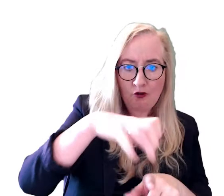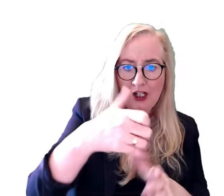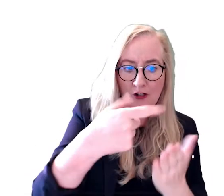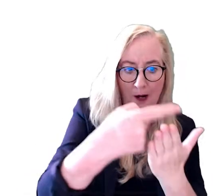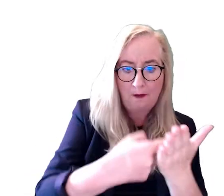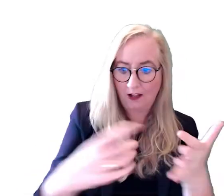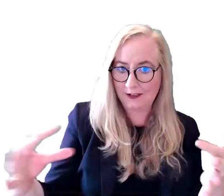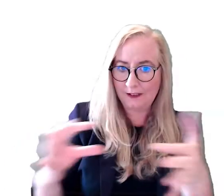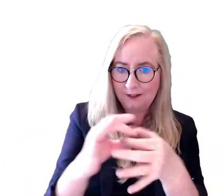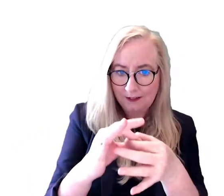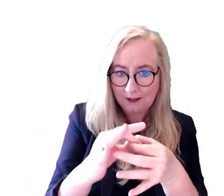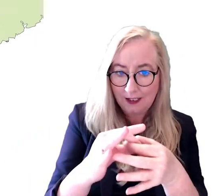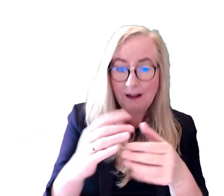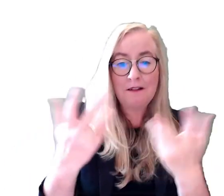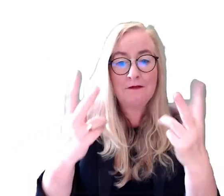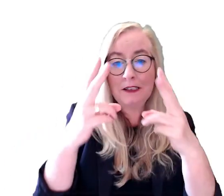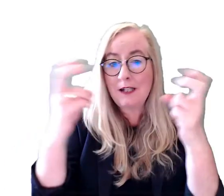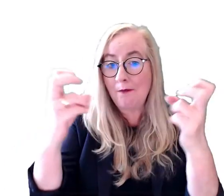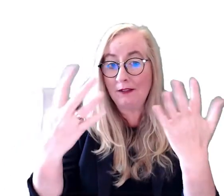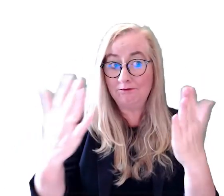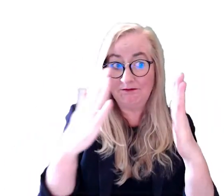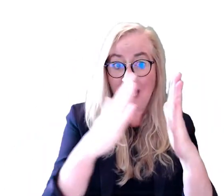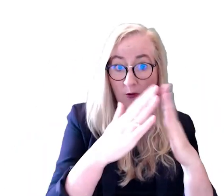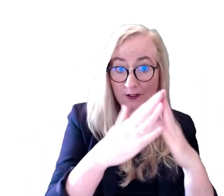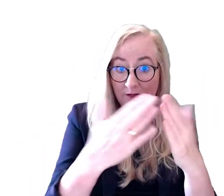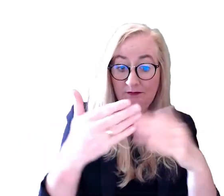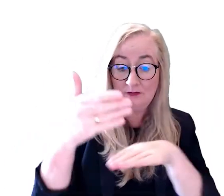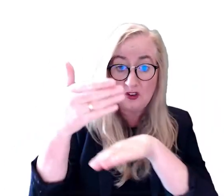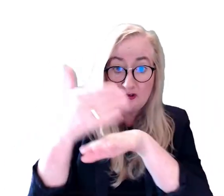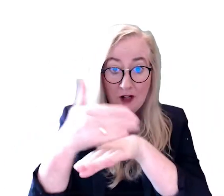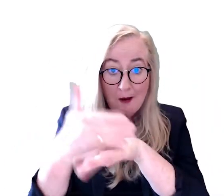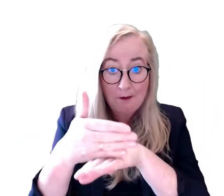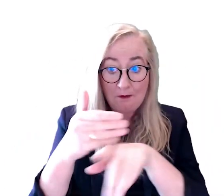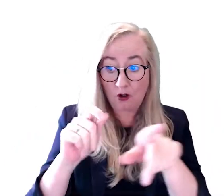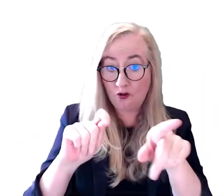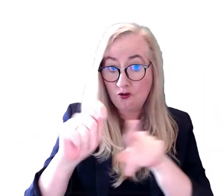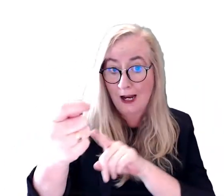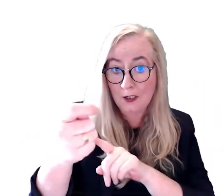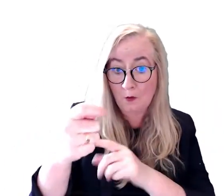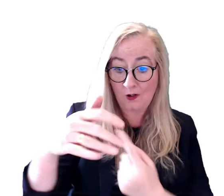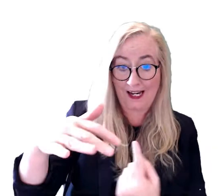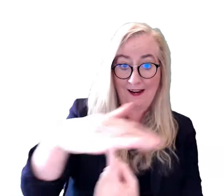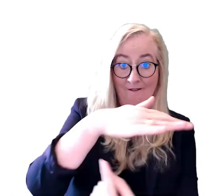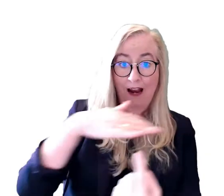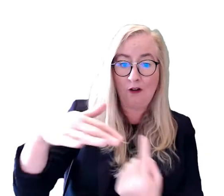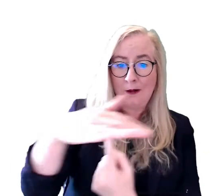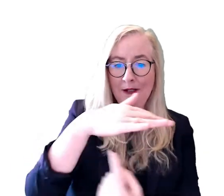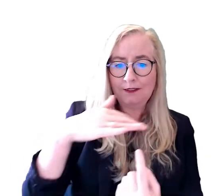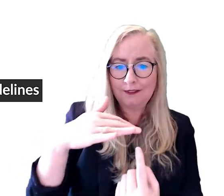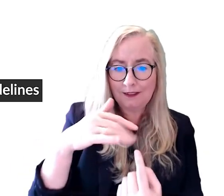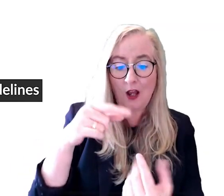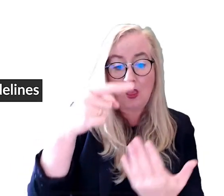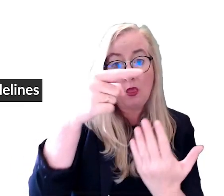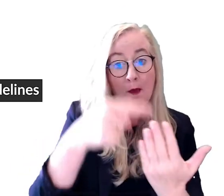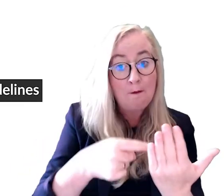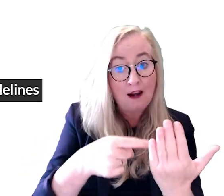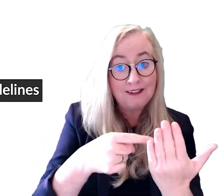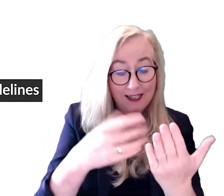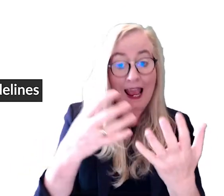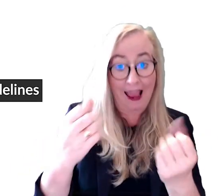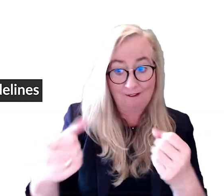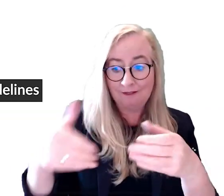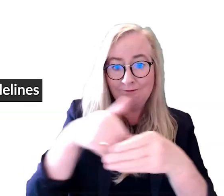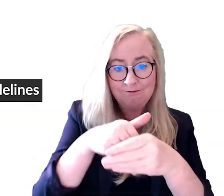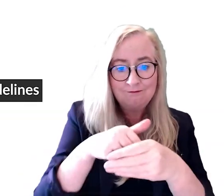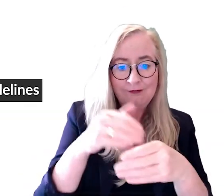and regional policies on topics such as housing, jobs, transport and the environment. These policies